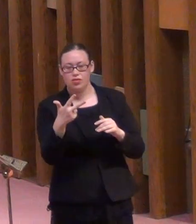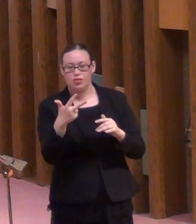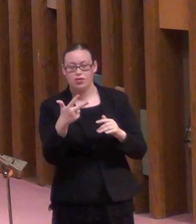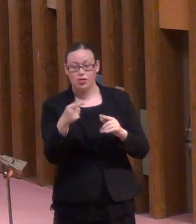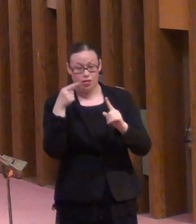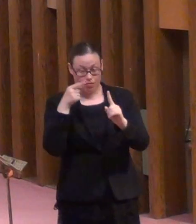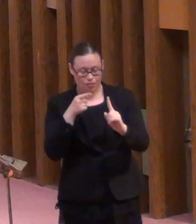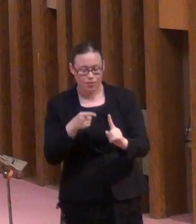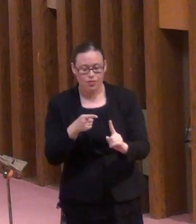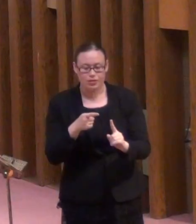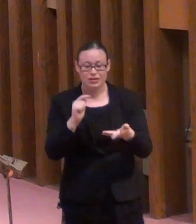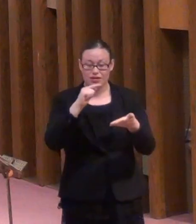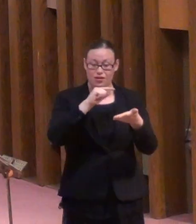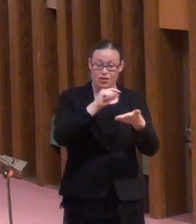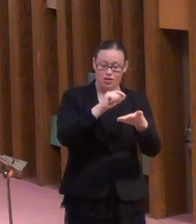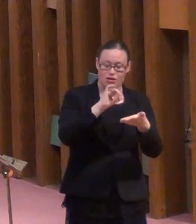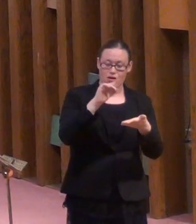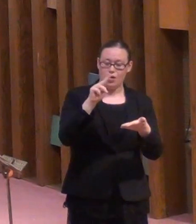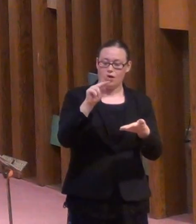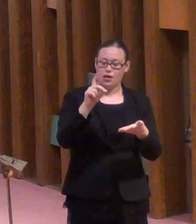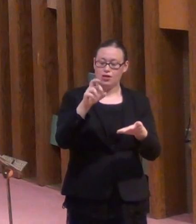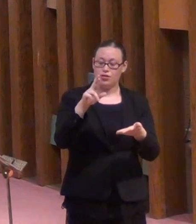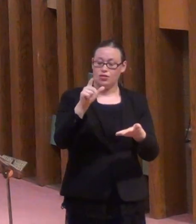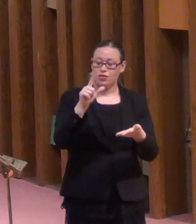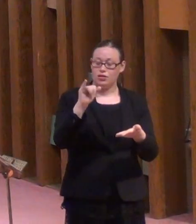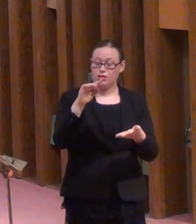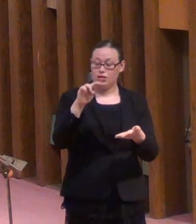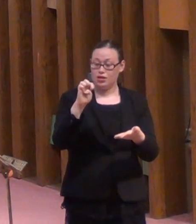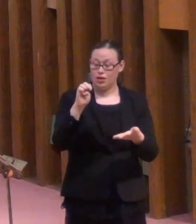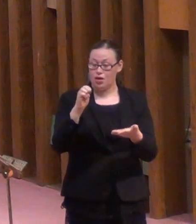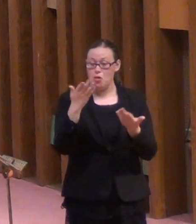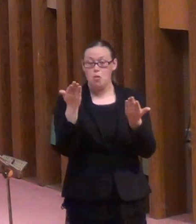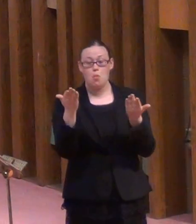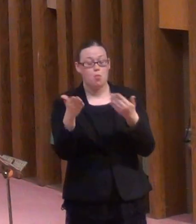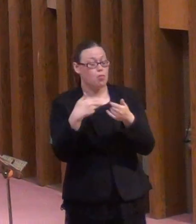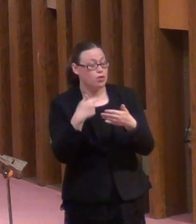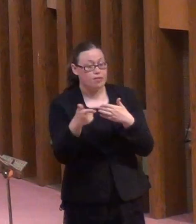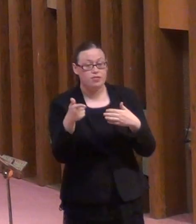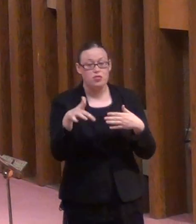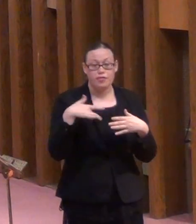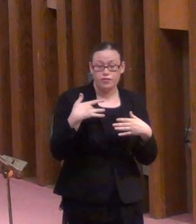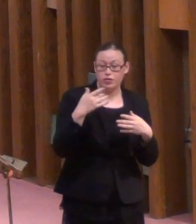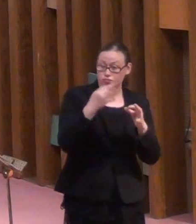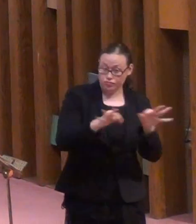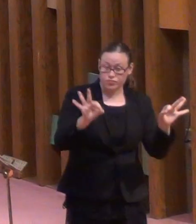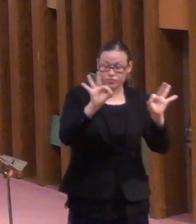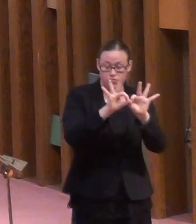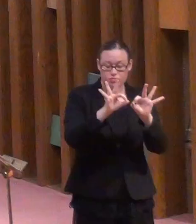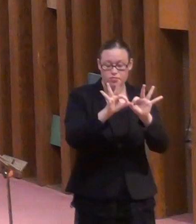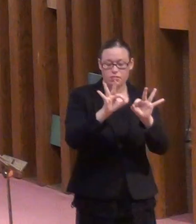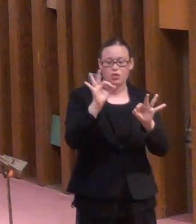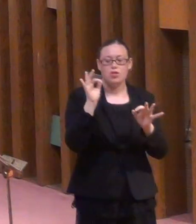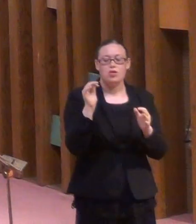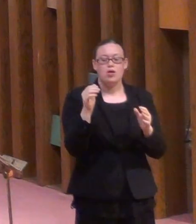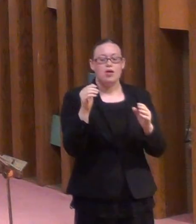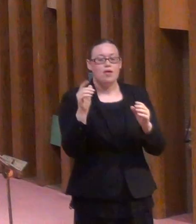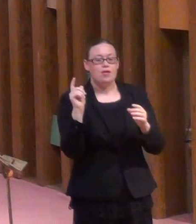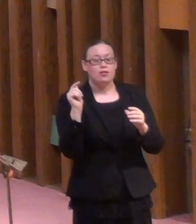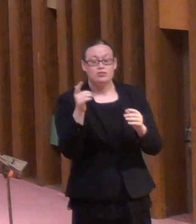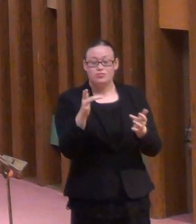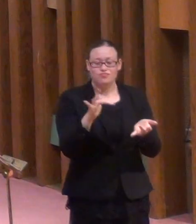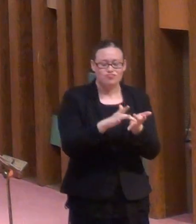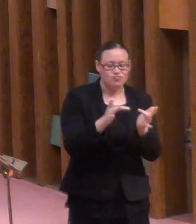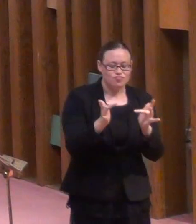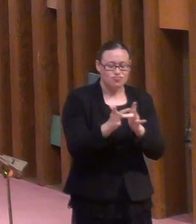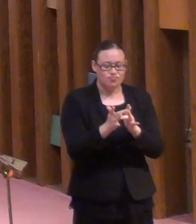bits that are important to you. But, every parable that Jesus taught has